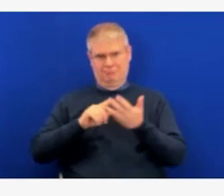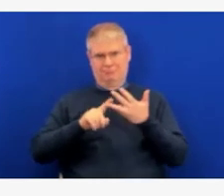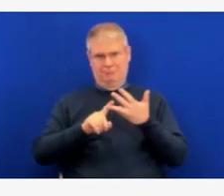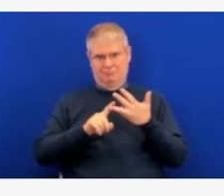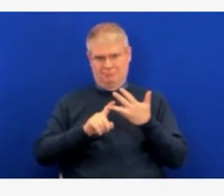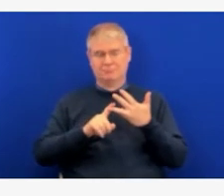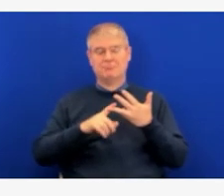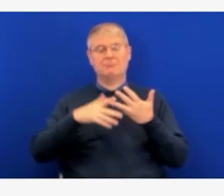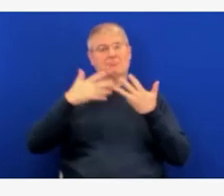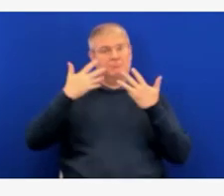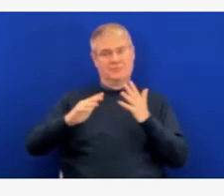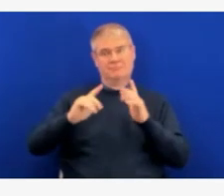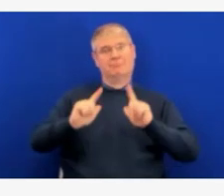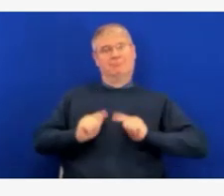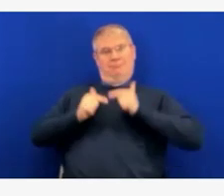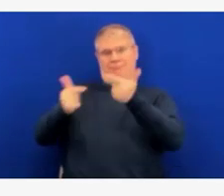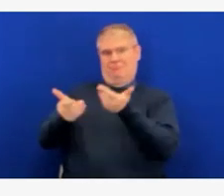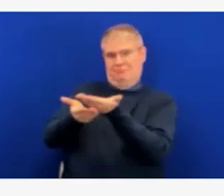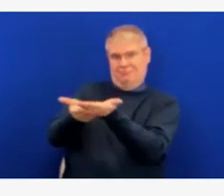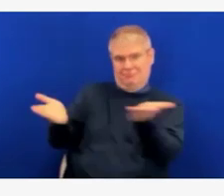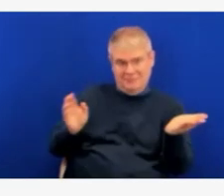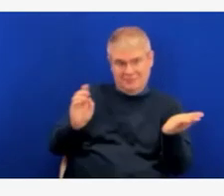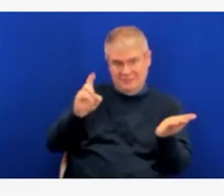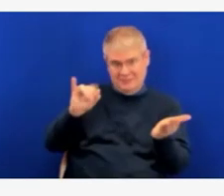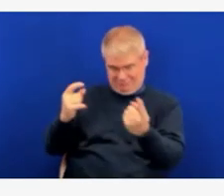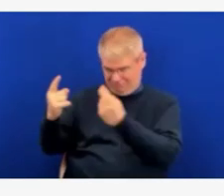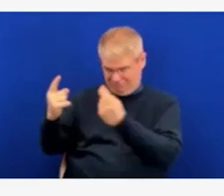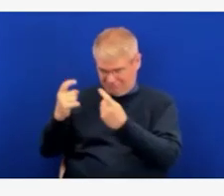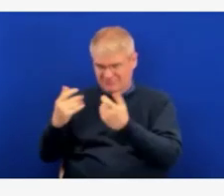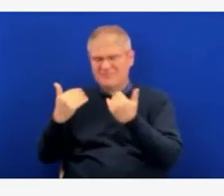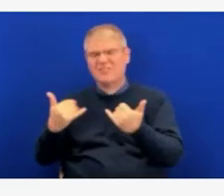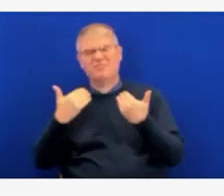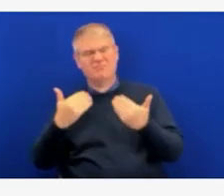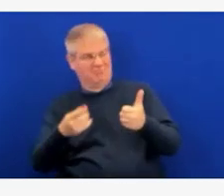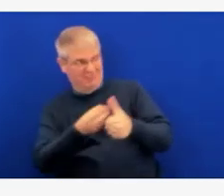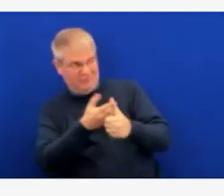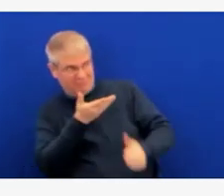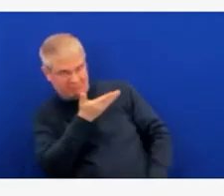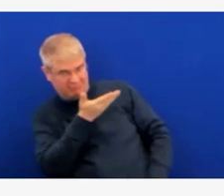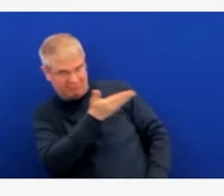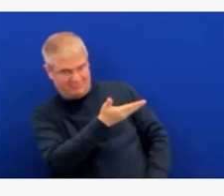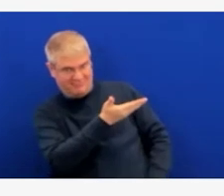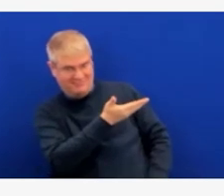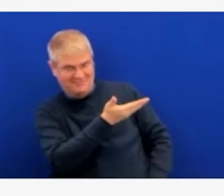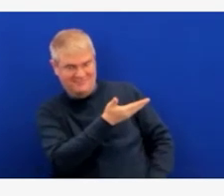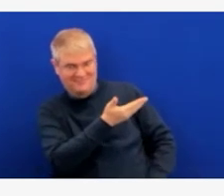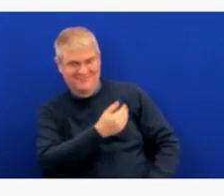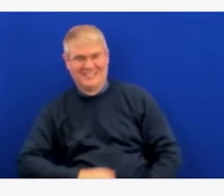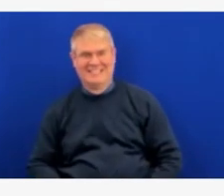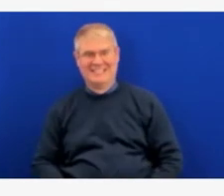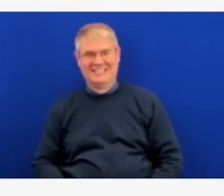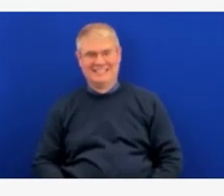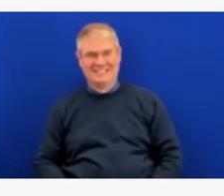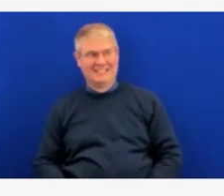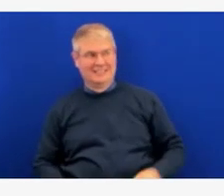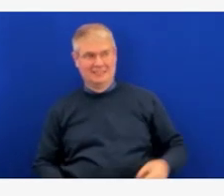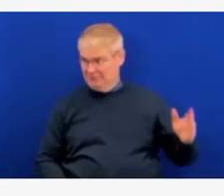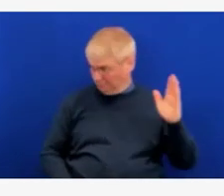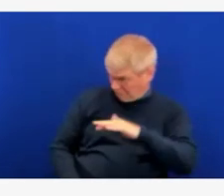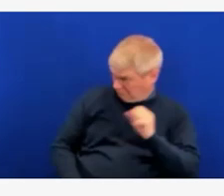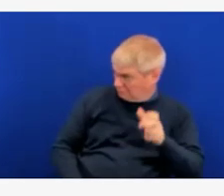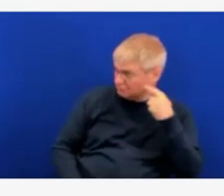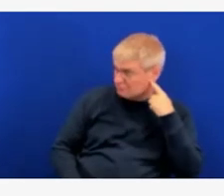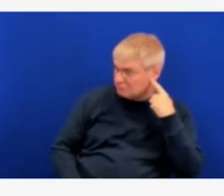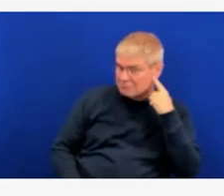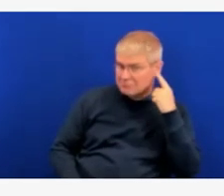Great. Thank you very much, Nikki. Hopefully you can hear me okay. Great. I had some updates on my computer,